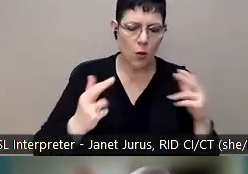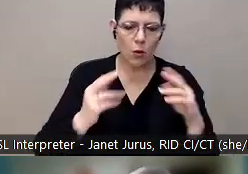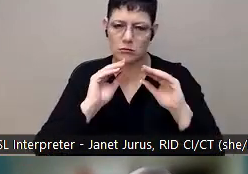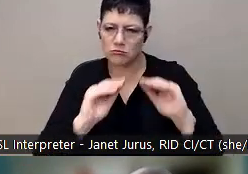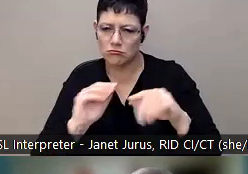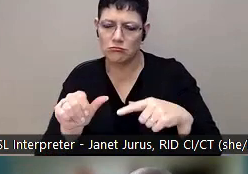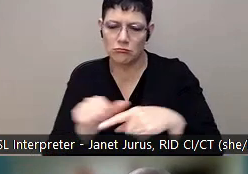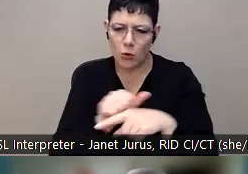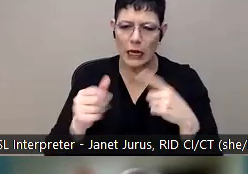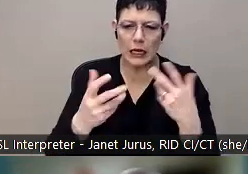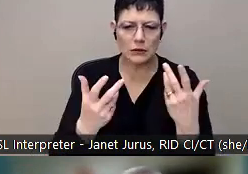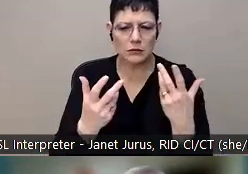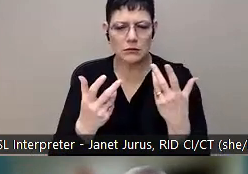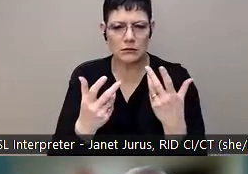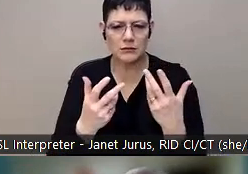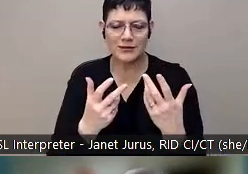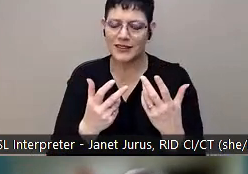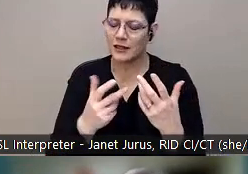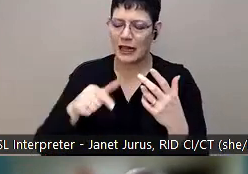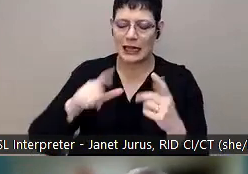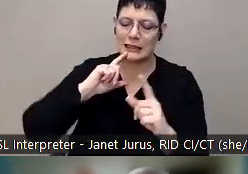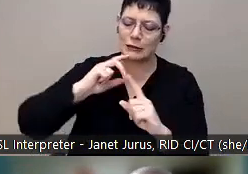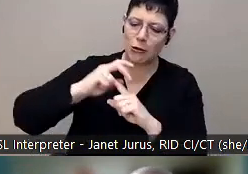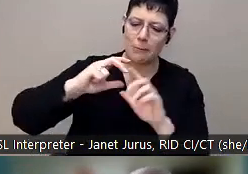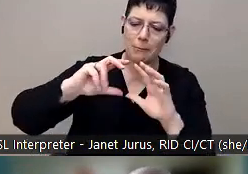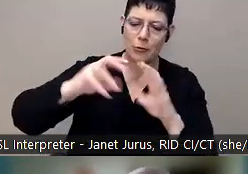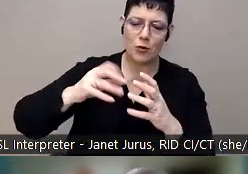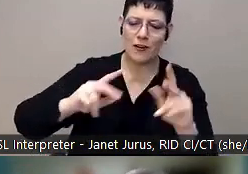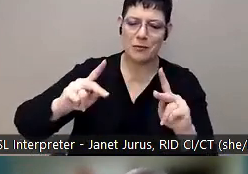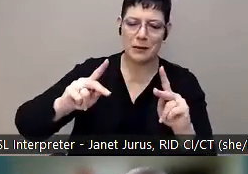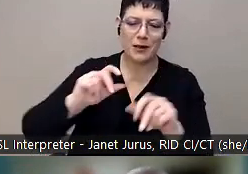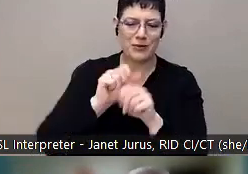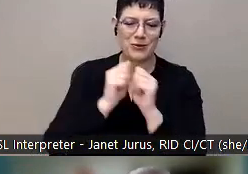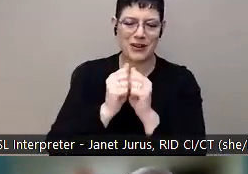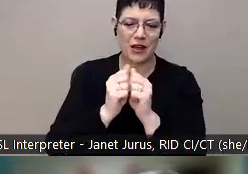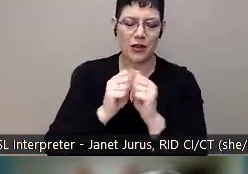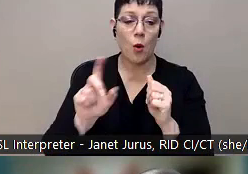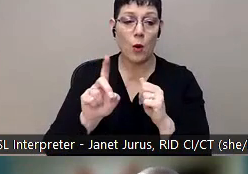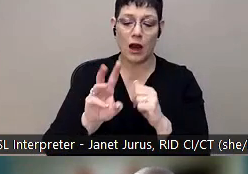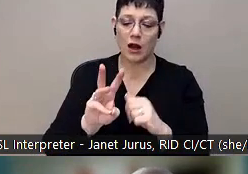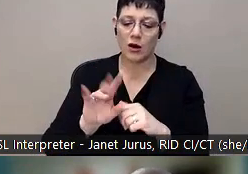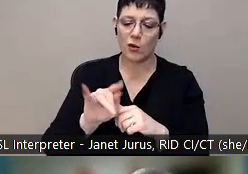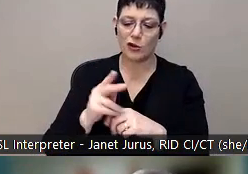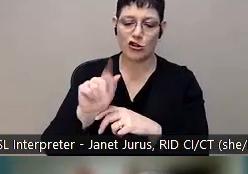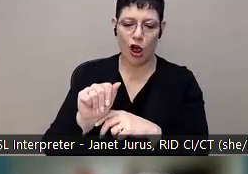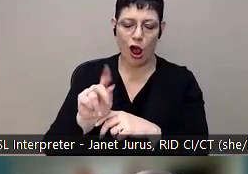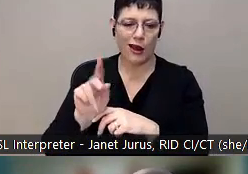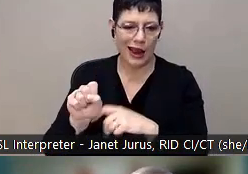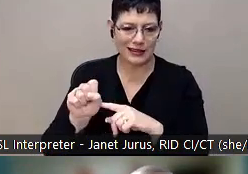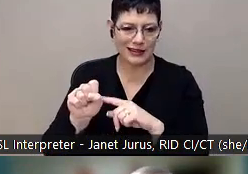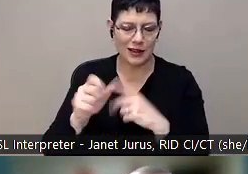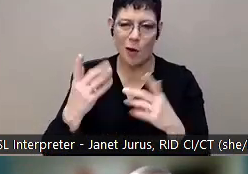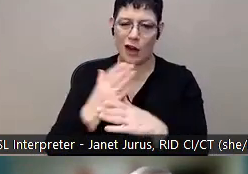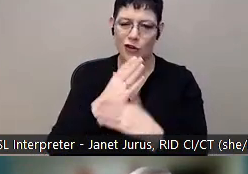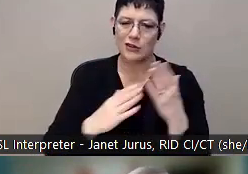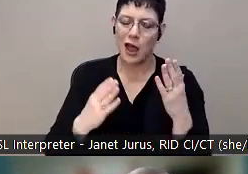insight. And I get to work with a great team of people who do a lot of things. We are in Wichita, Kansas, and we'd like to share a little